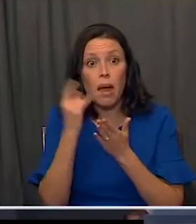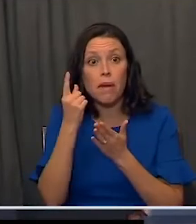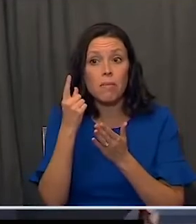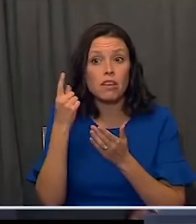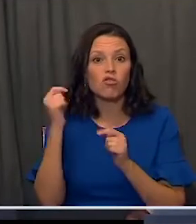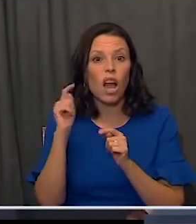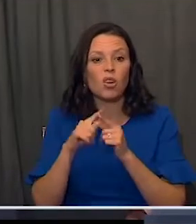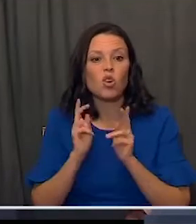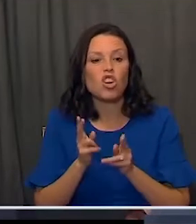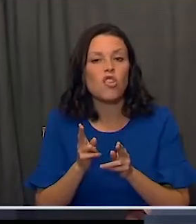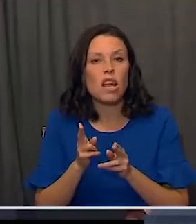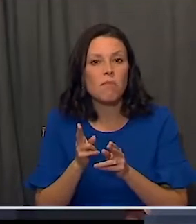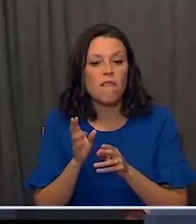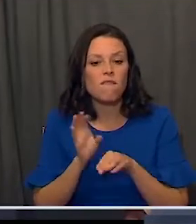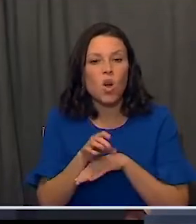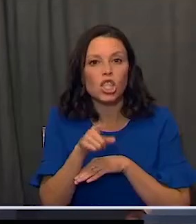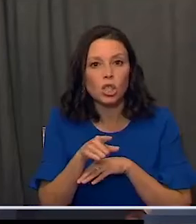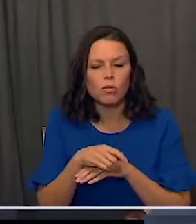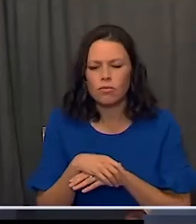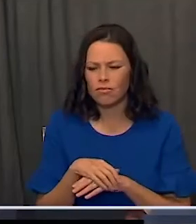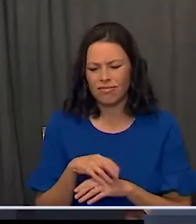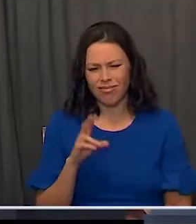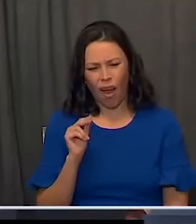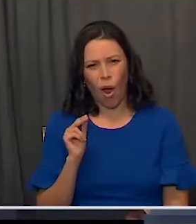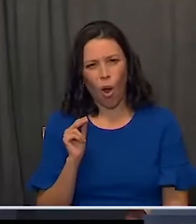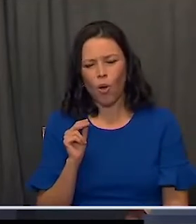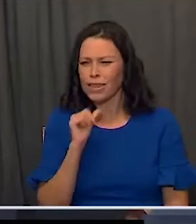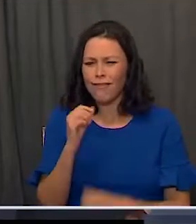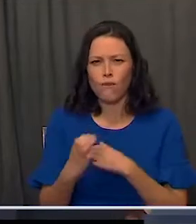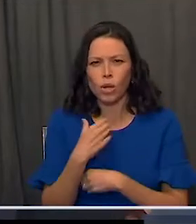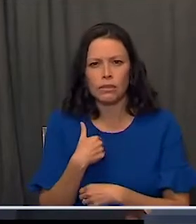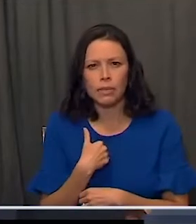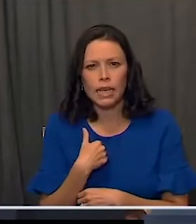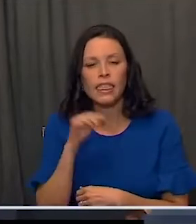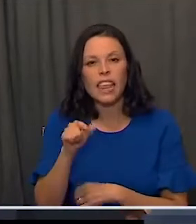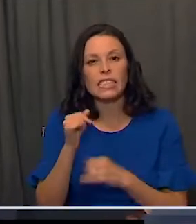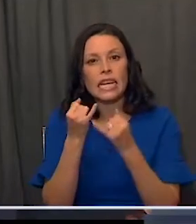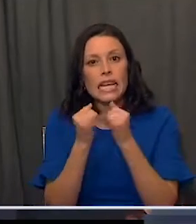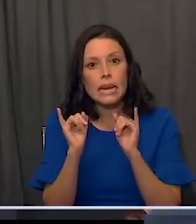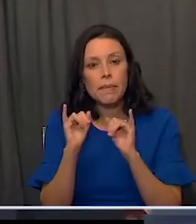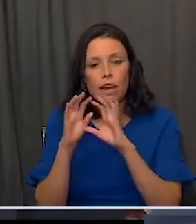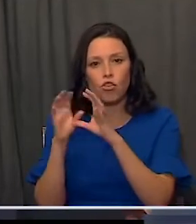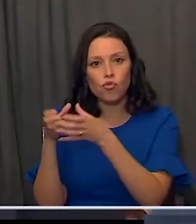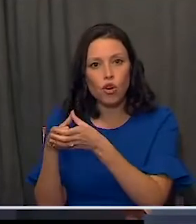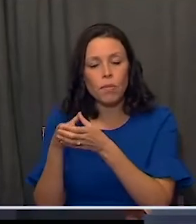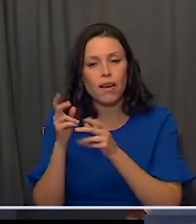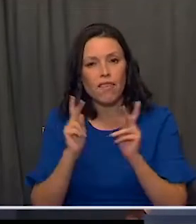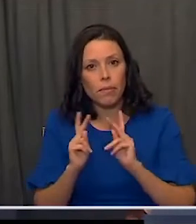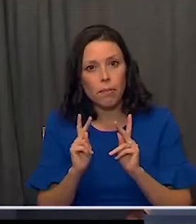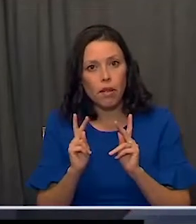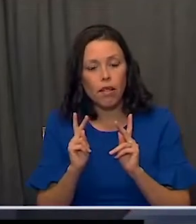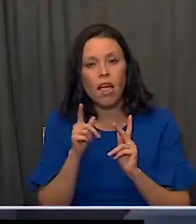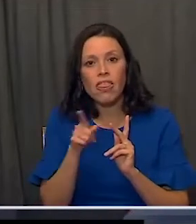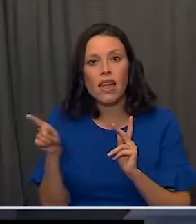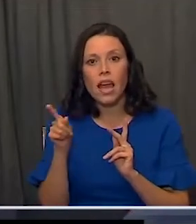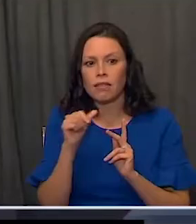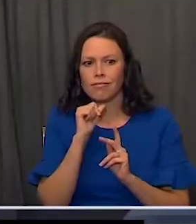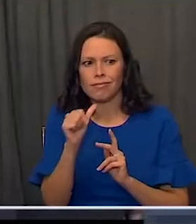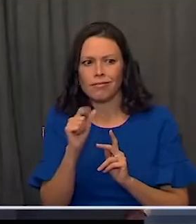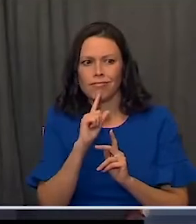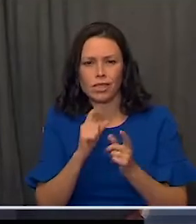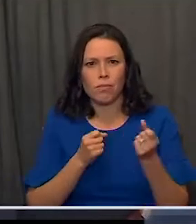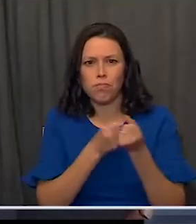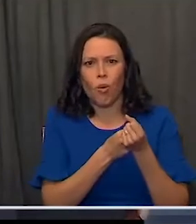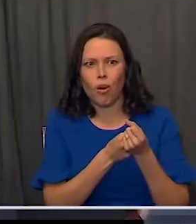maybe trying to put something over on you? No, it was actually an independent body of people who have no allegiance